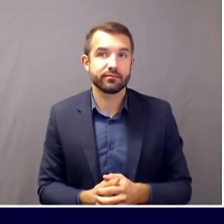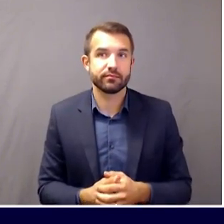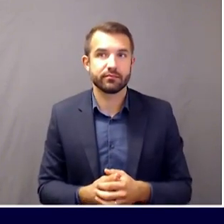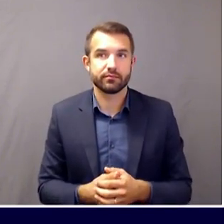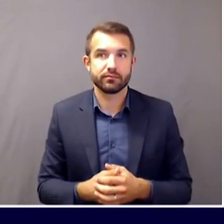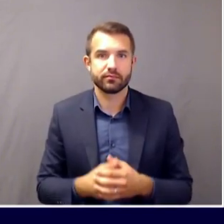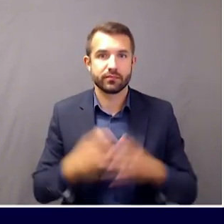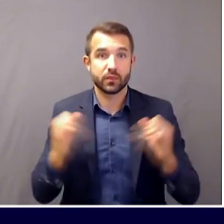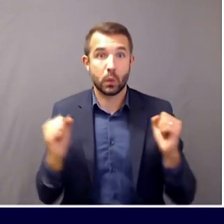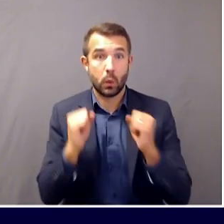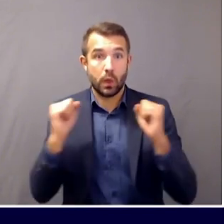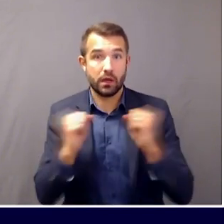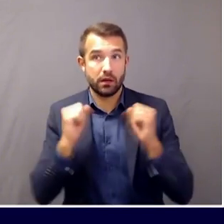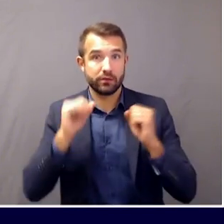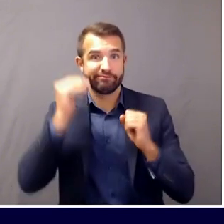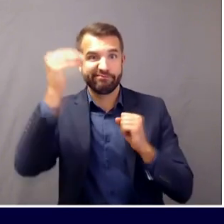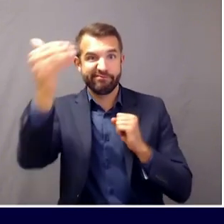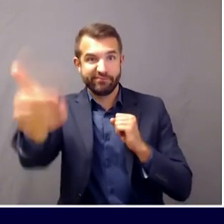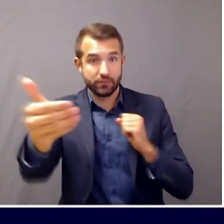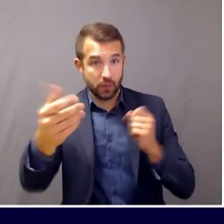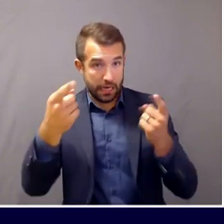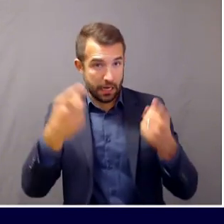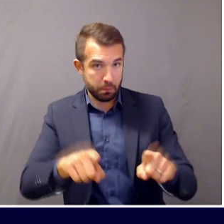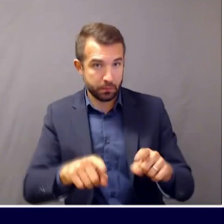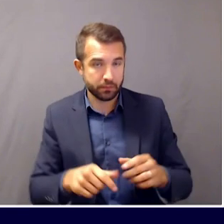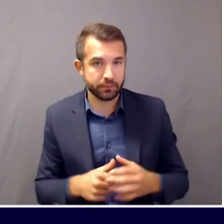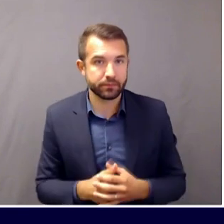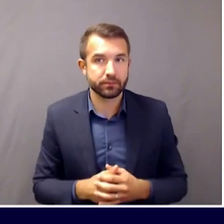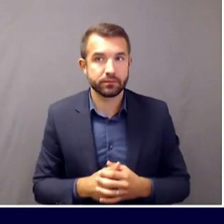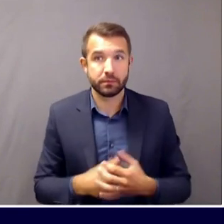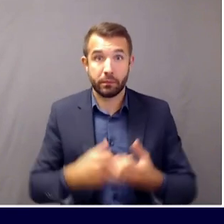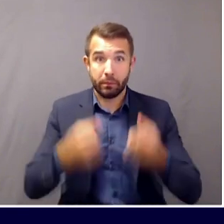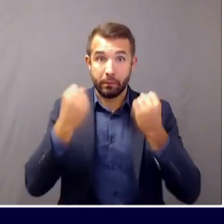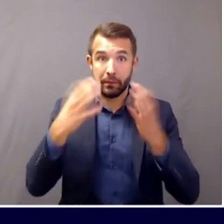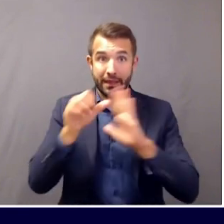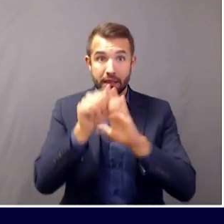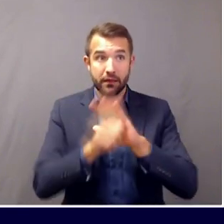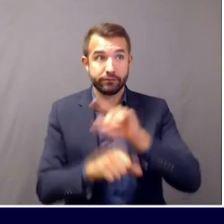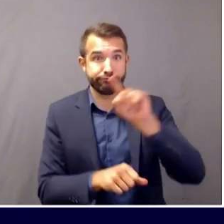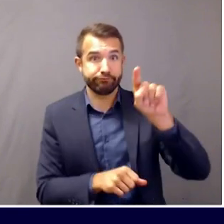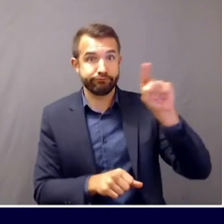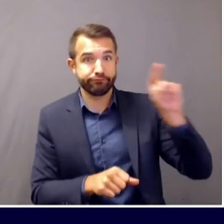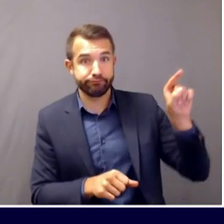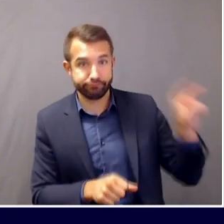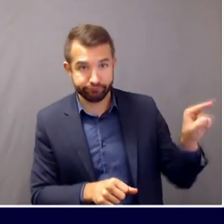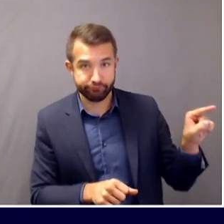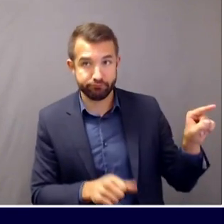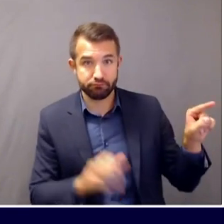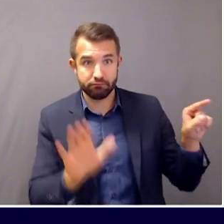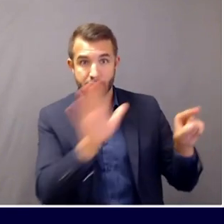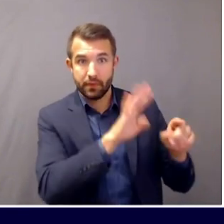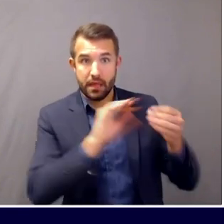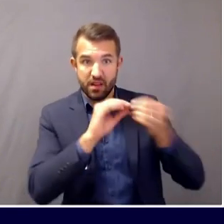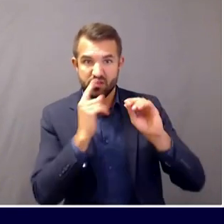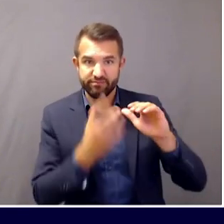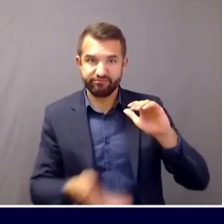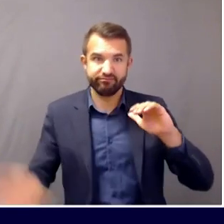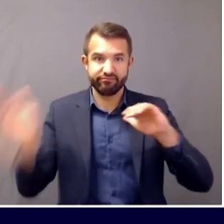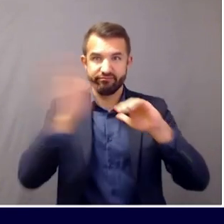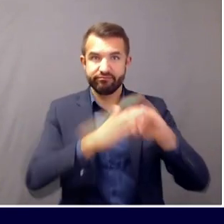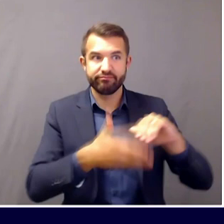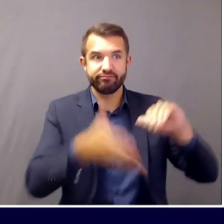and a lot of other states have had surging flare-ups of COVID. I guess,